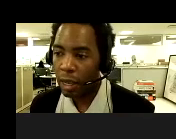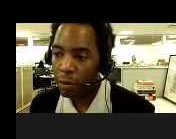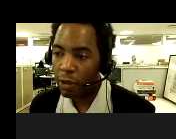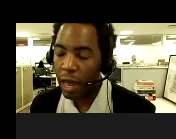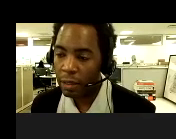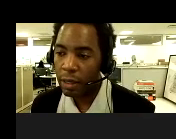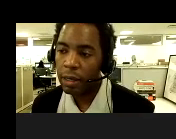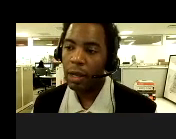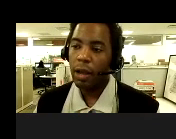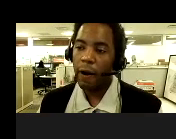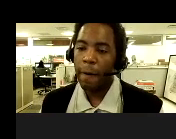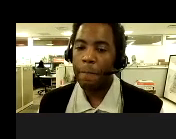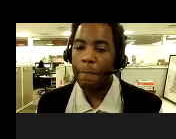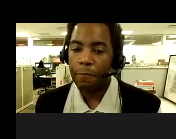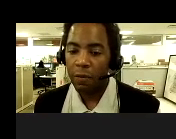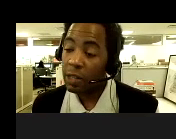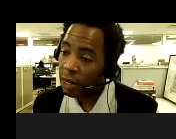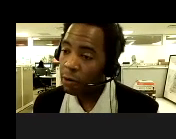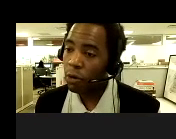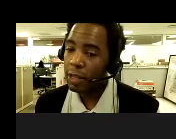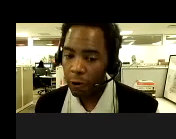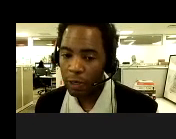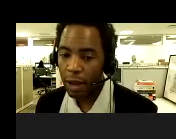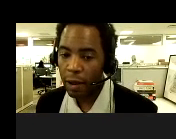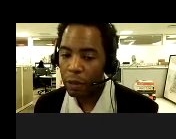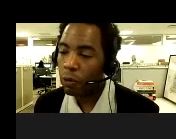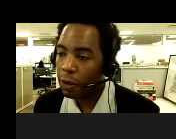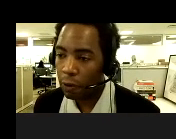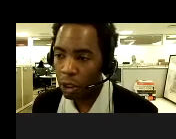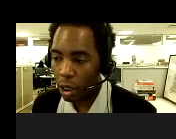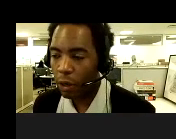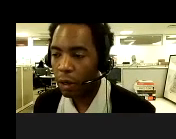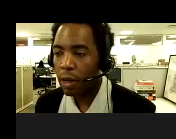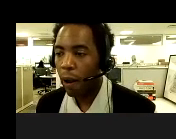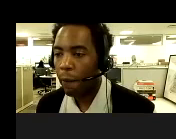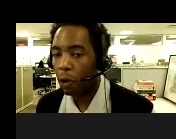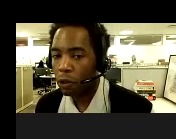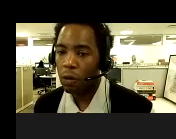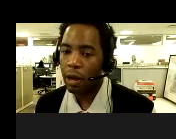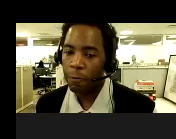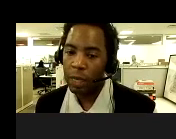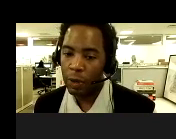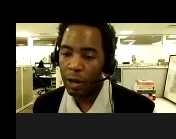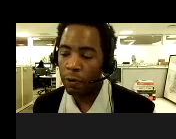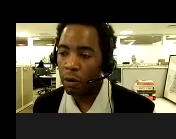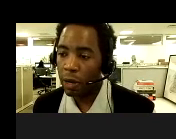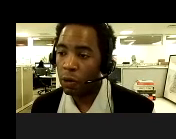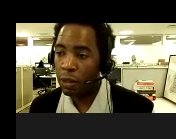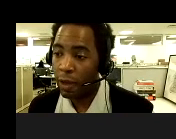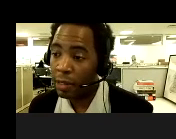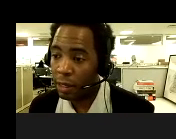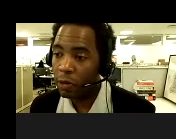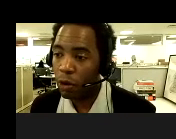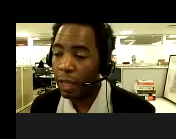from getting MPV vaccine, um, vaccinated more. And then folks, 24 and younger, um, also, uh, we, we definitely want to